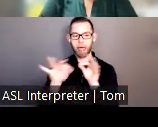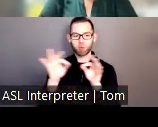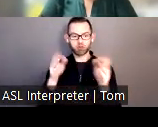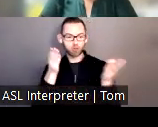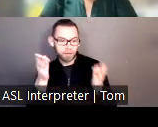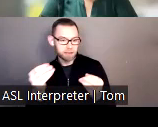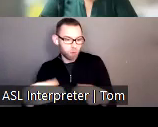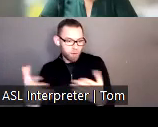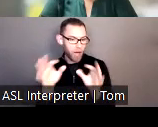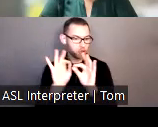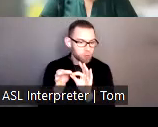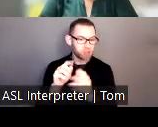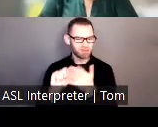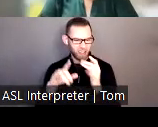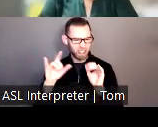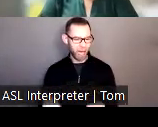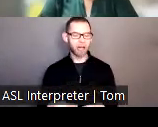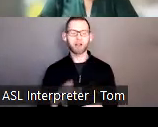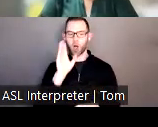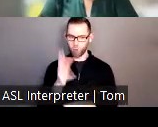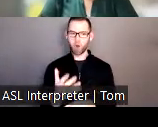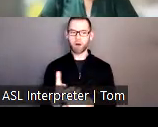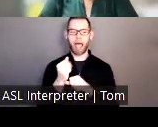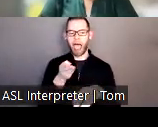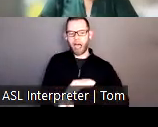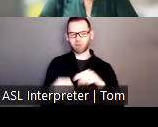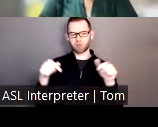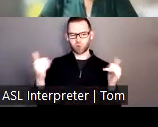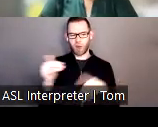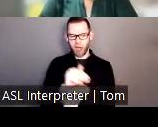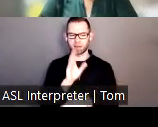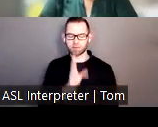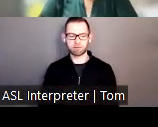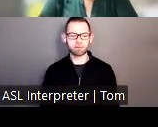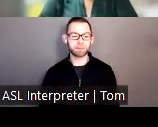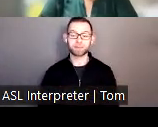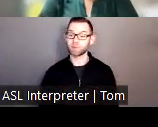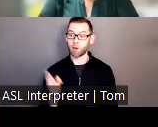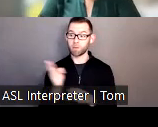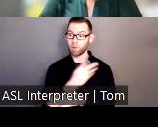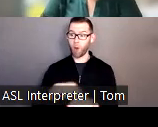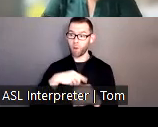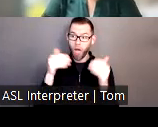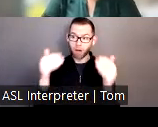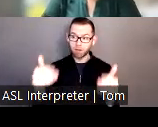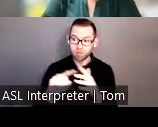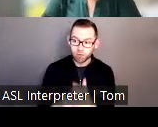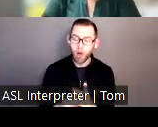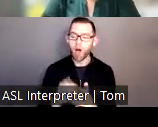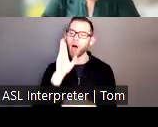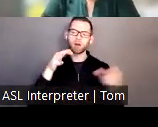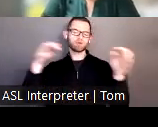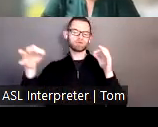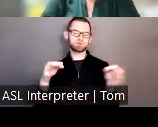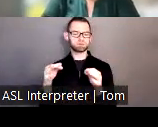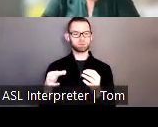following this listening session. So before we get started, we'll just go over the logistics for this listening